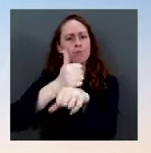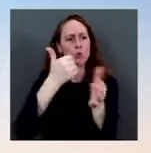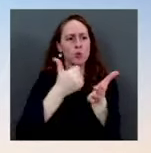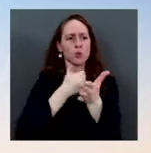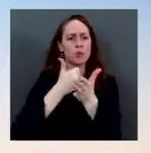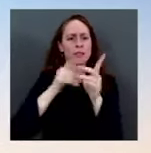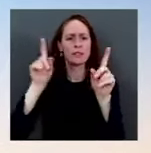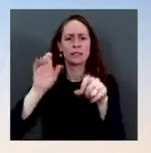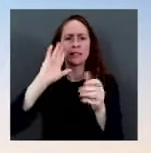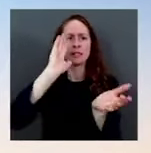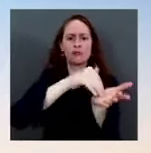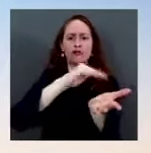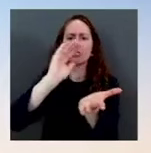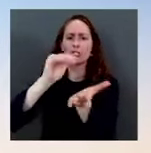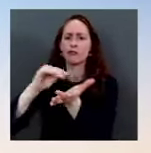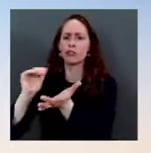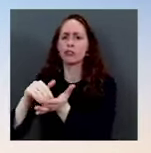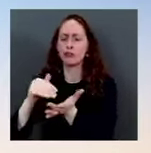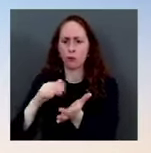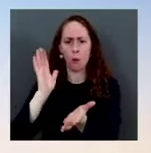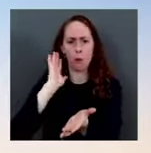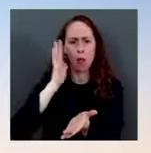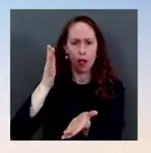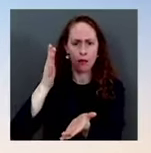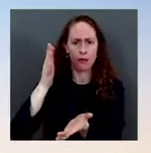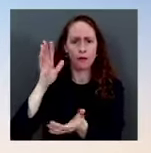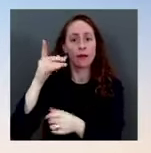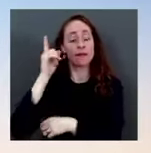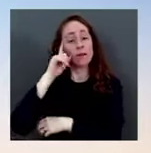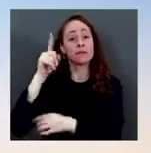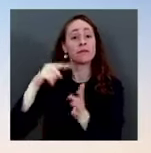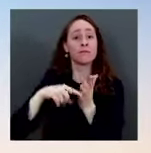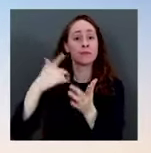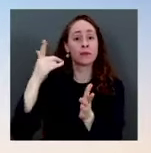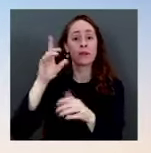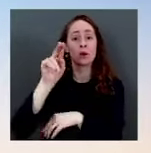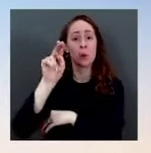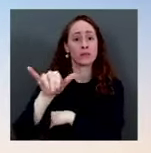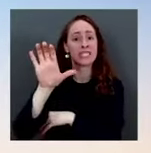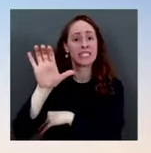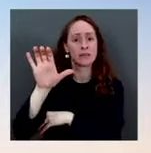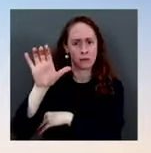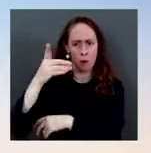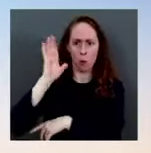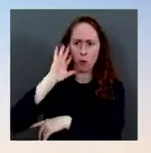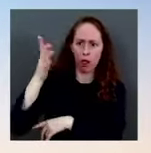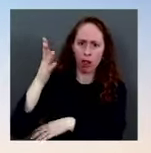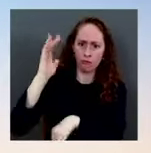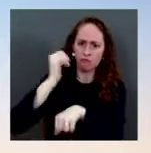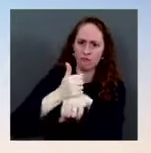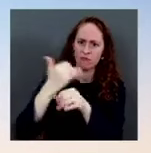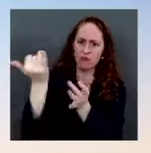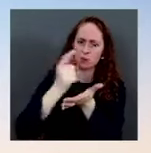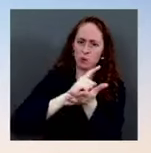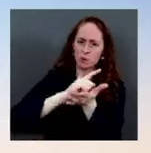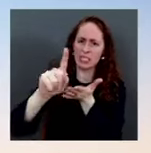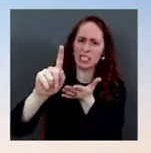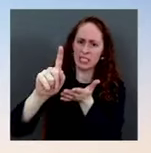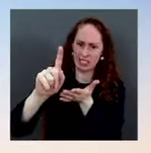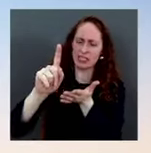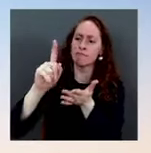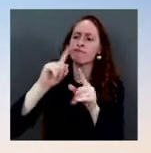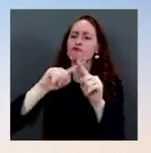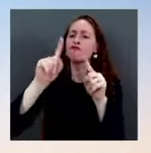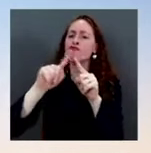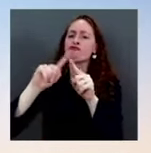of this week and we will continue to surge capacity and open additional testing sites in other parts of the country and that is something that can happen very